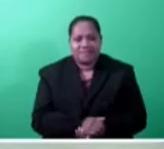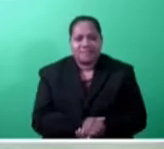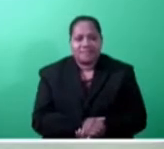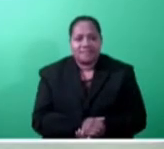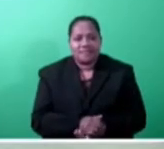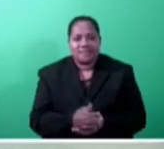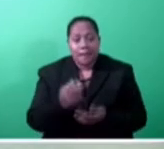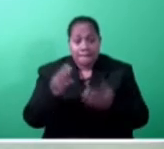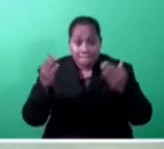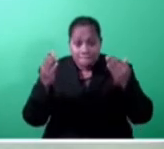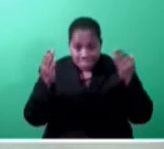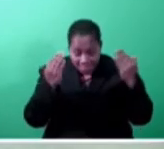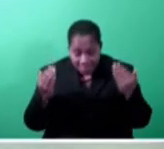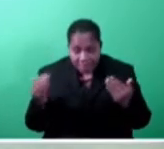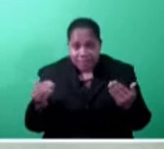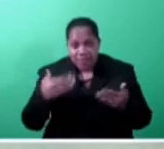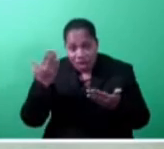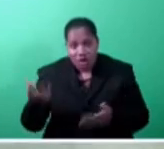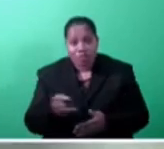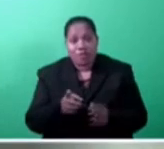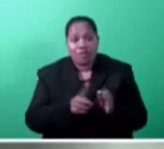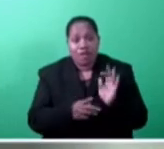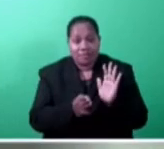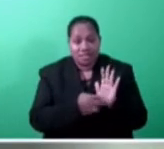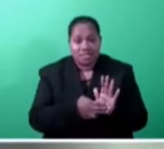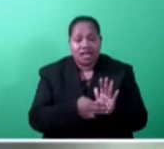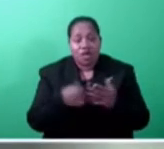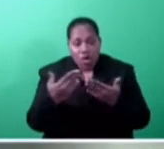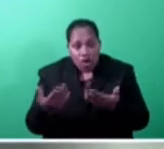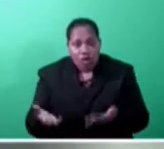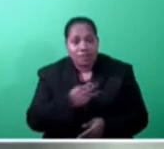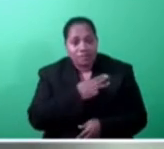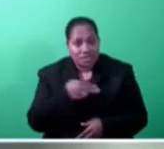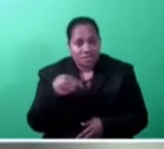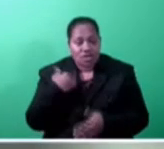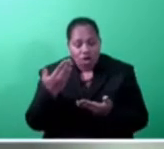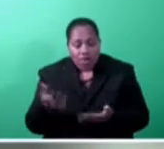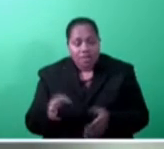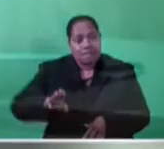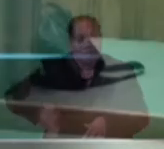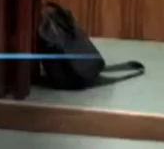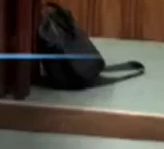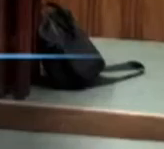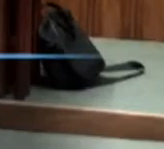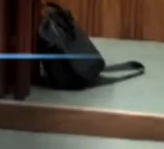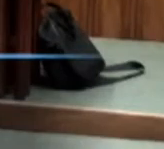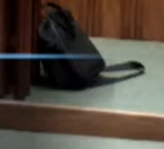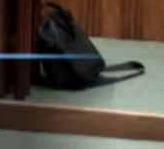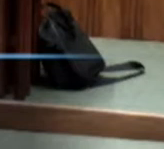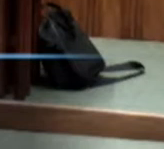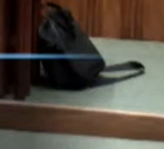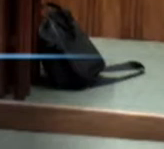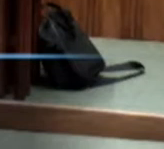Mr Speaker, sir, Honourable Prime Minister, Honourable Ministers, Honourable Members of Parliament, and members of the